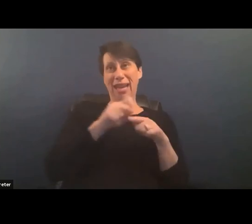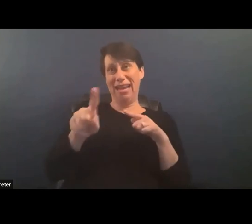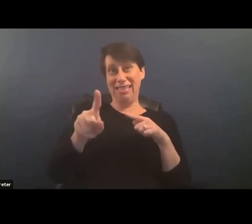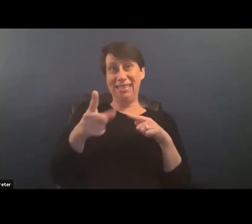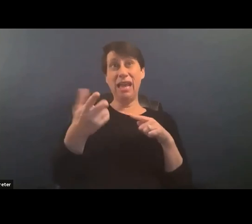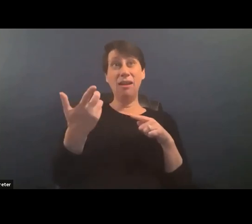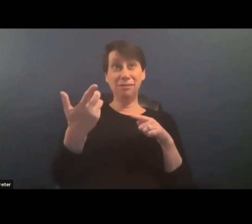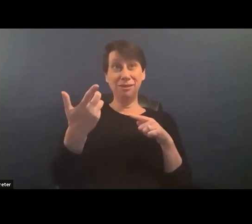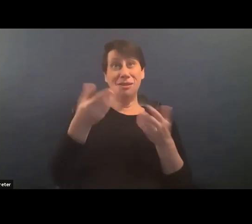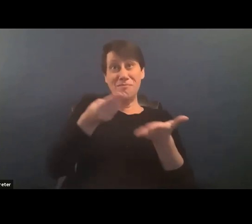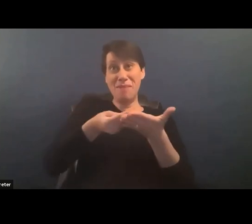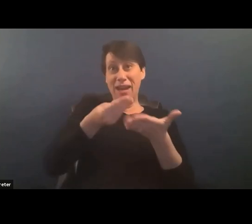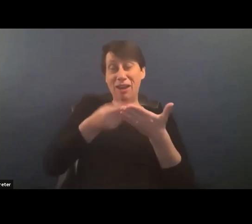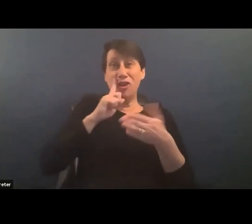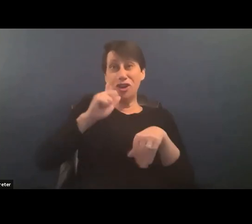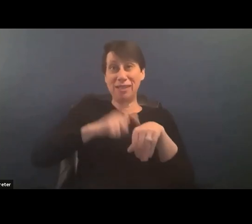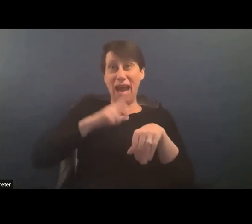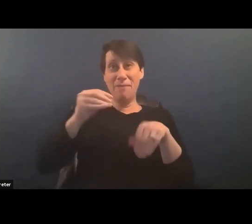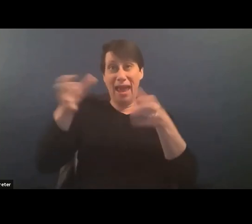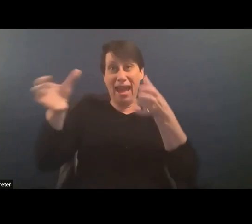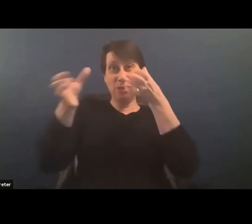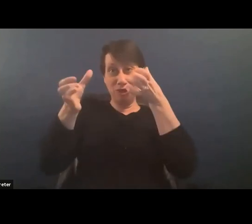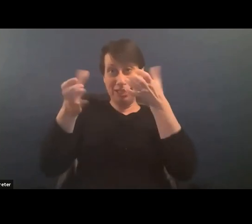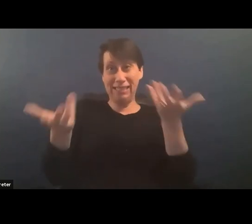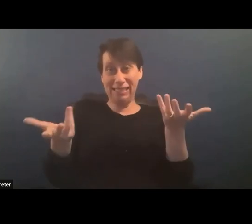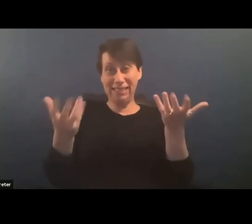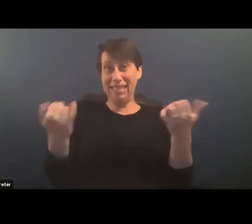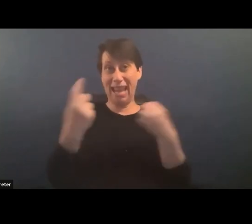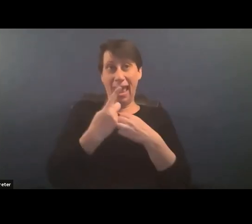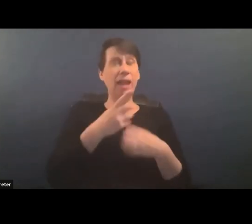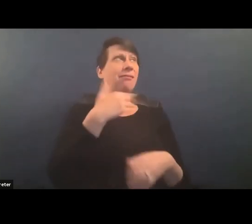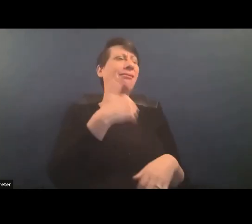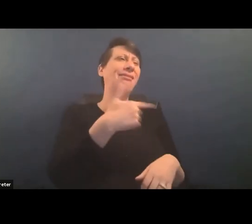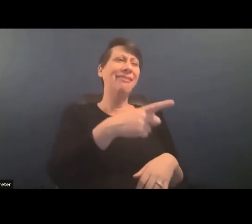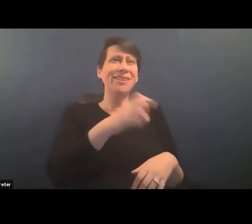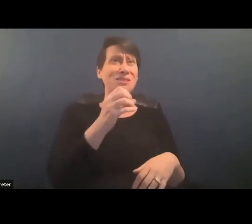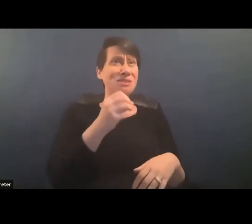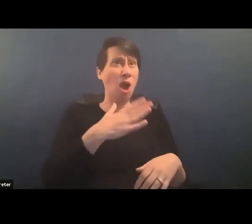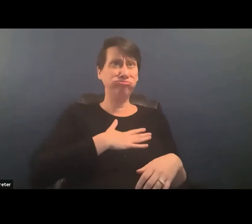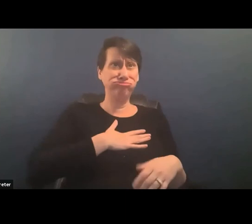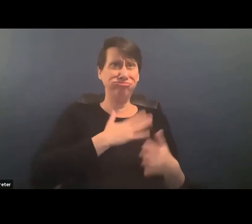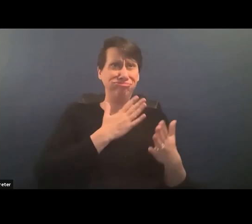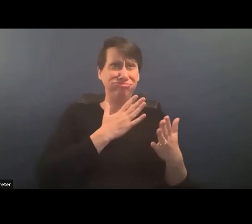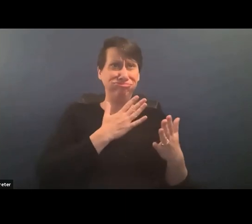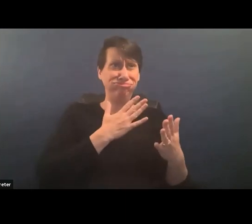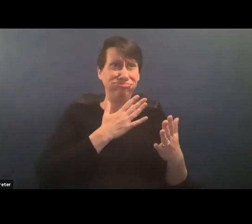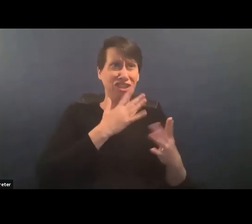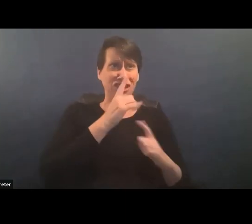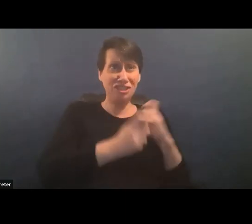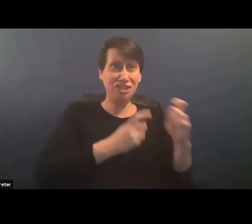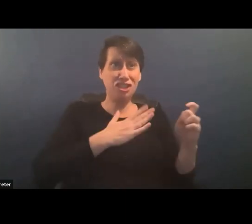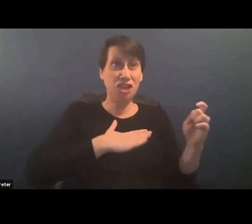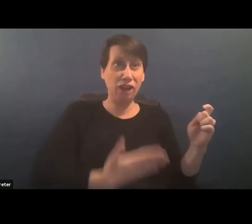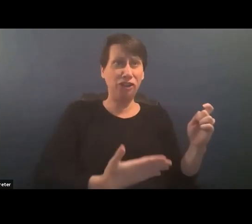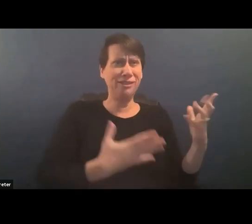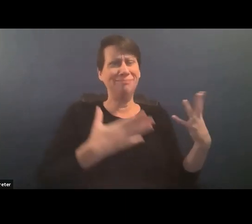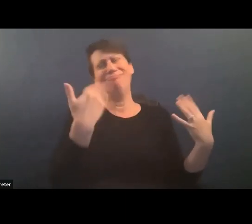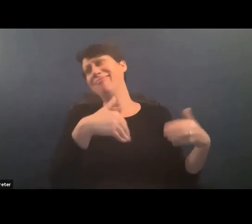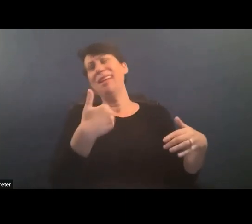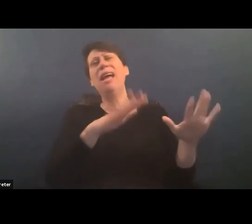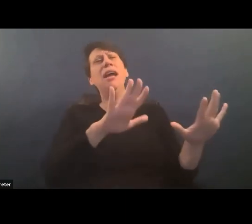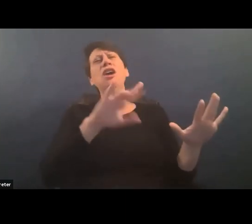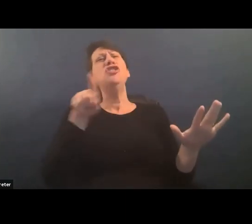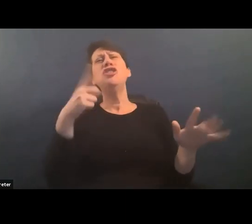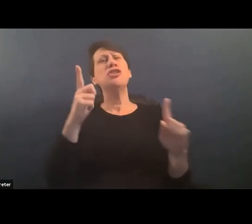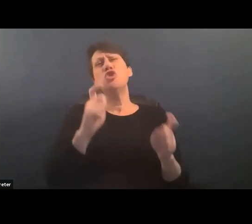time and expertise today that is so casey that is so incredibly generous um i would just ask that you donate to